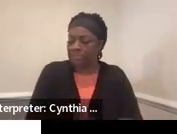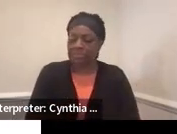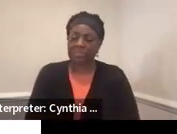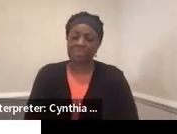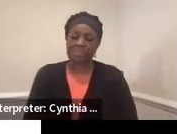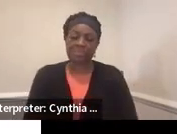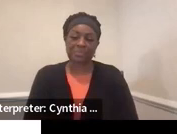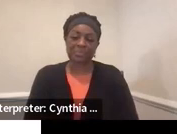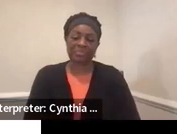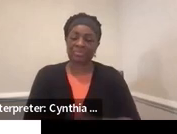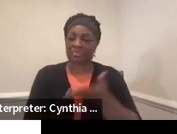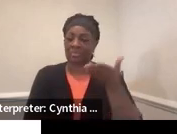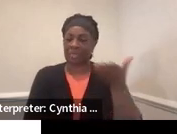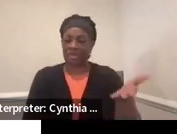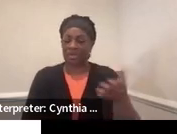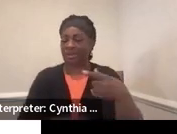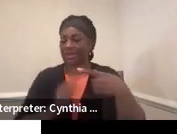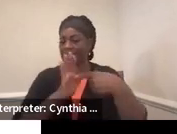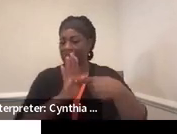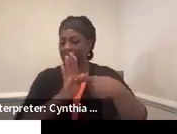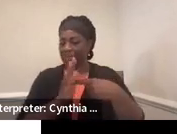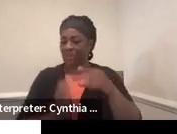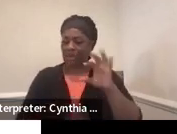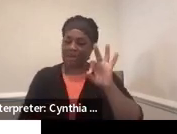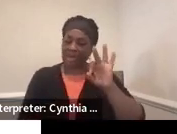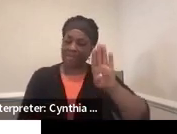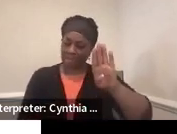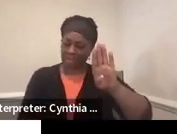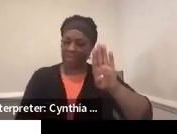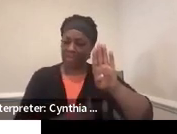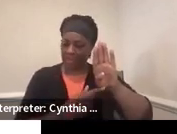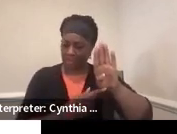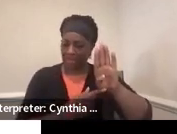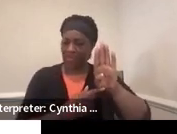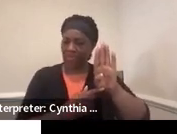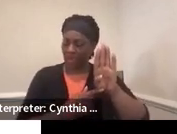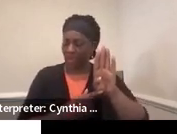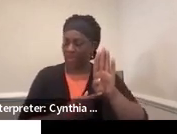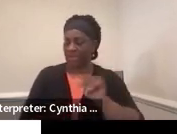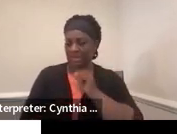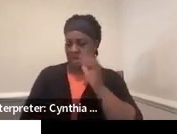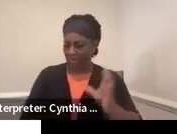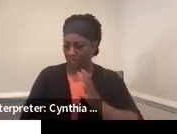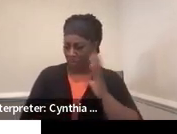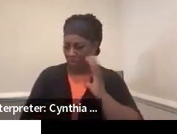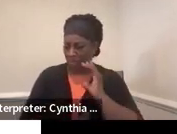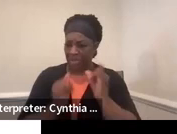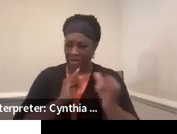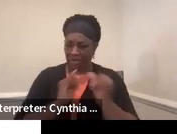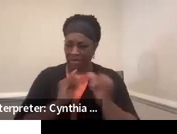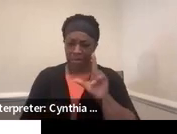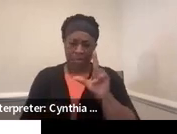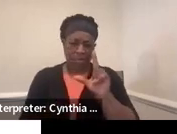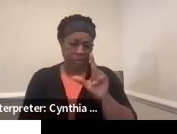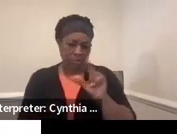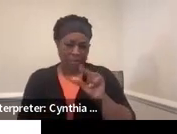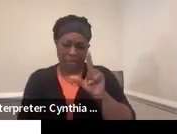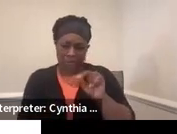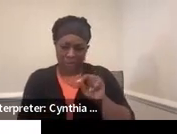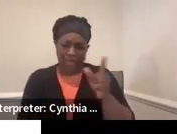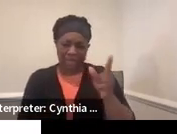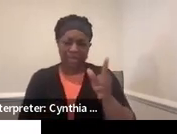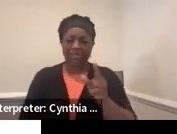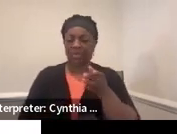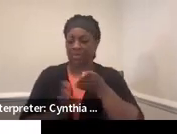But here we have an example of 9B. So there was an informal student interview in 2020. There was a career interest